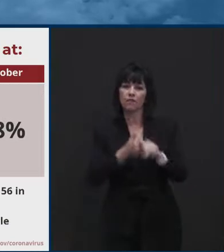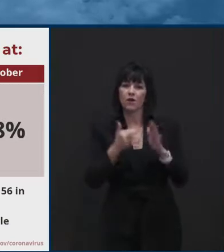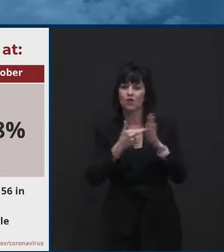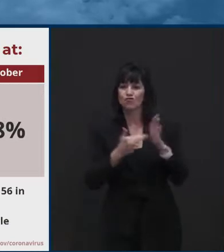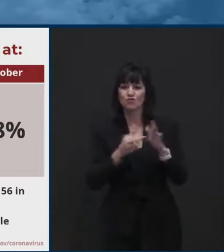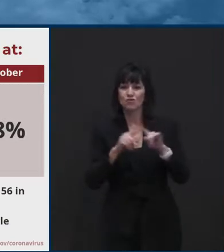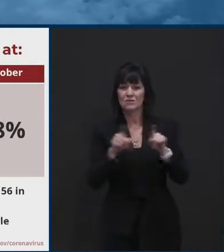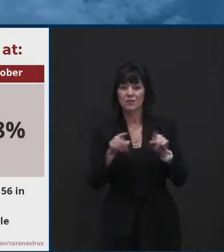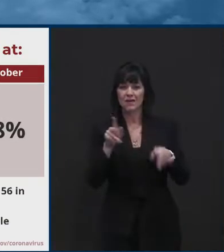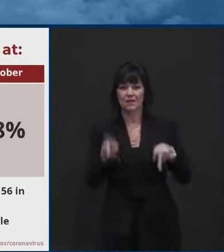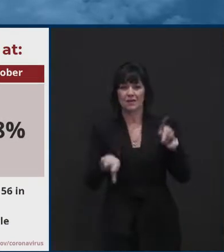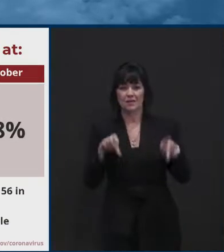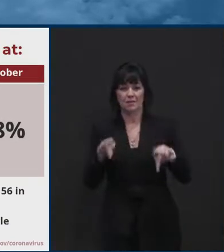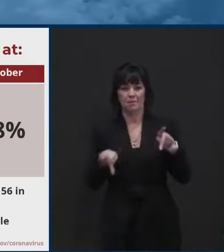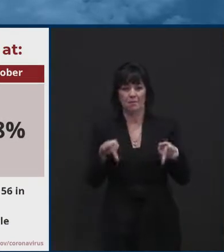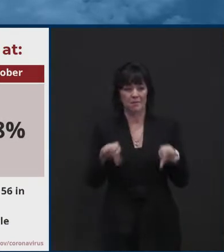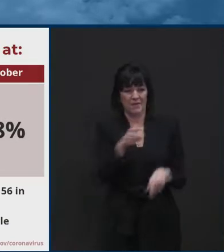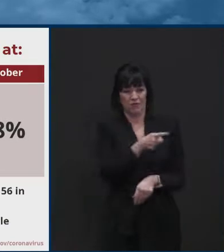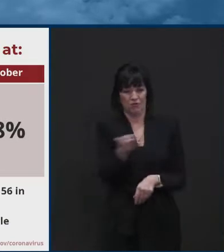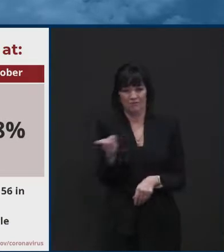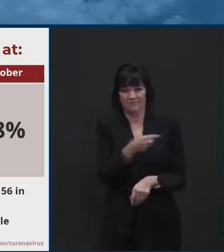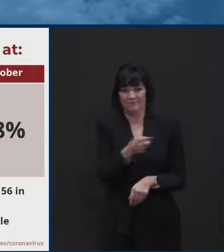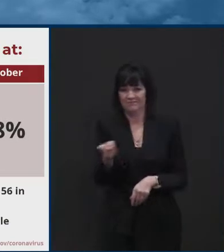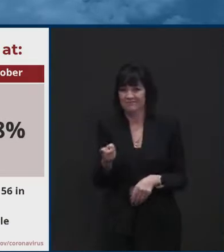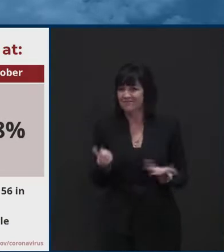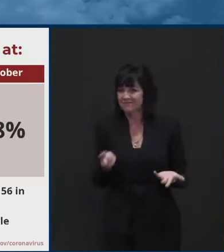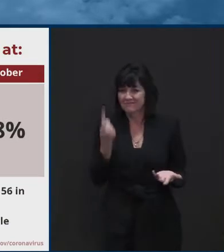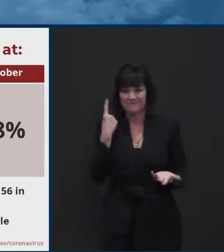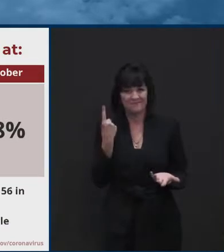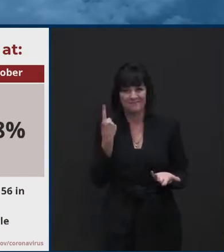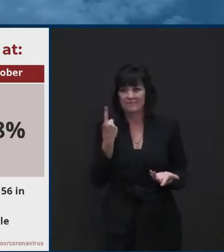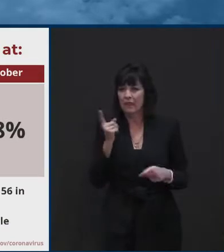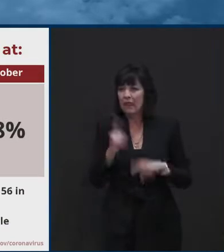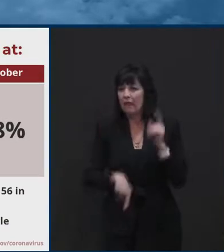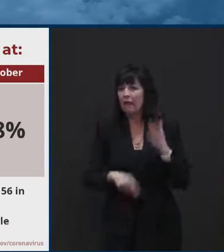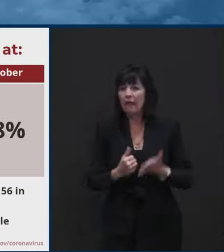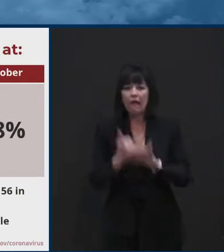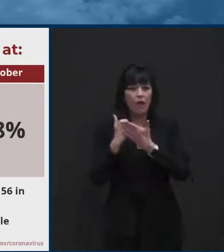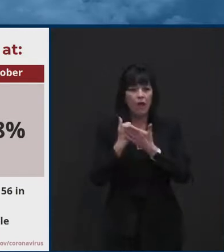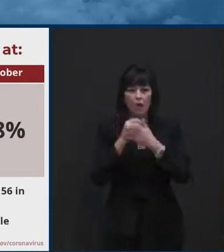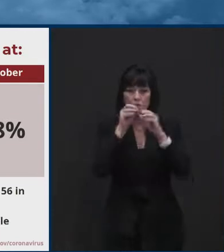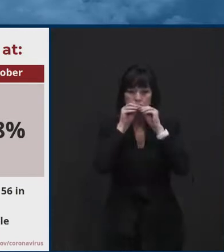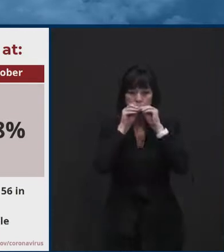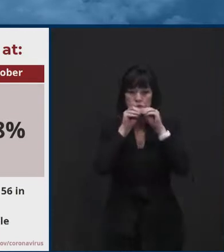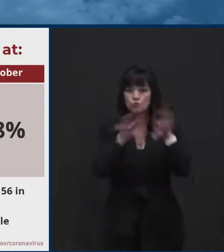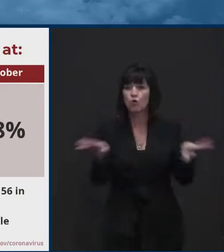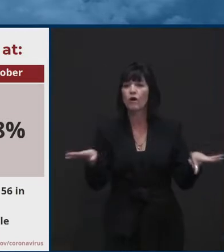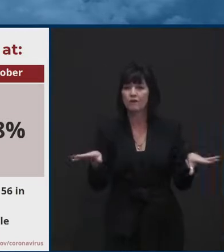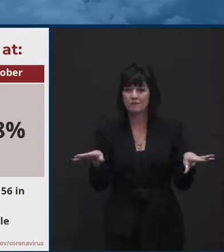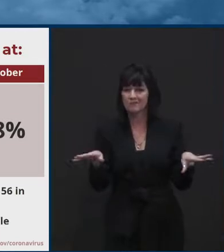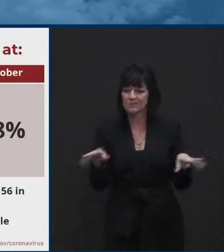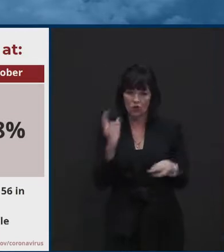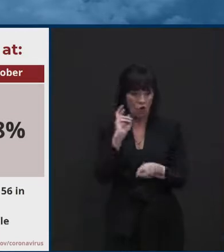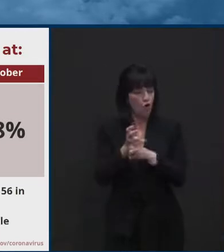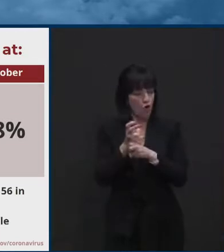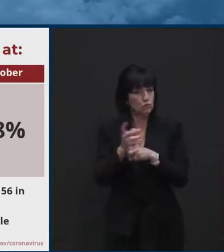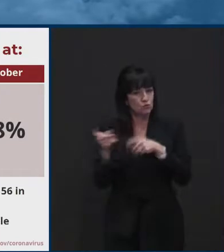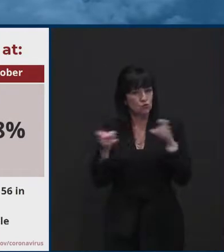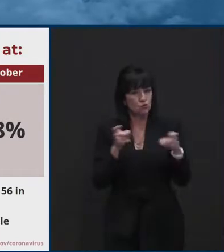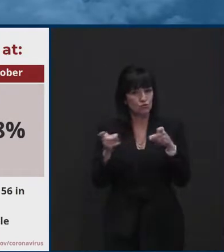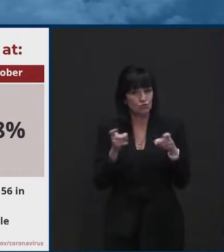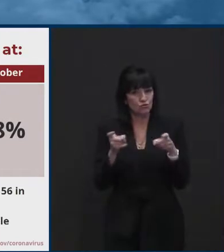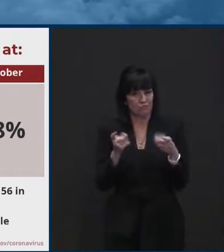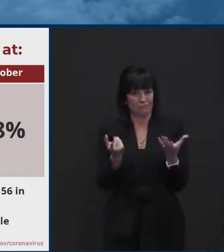reality is, it is spread from respiratory droplets. And, um, it's, it's, it's hard to control that in a restaurant